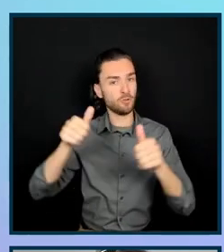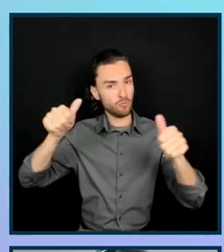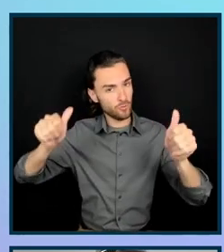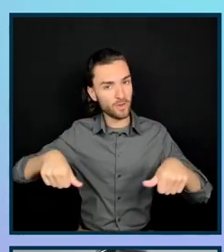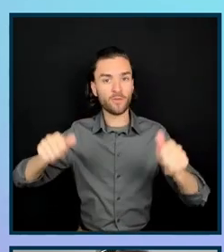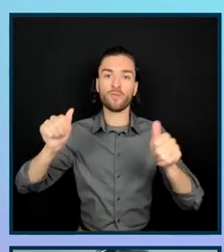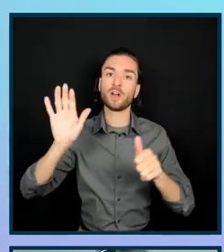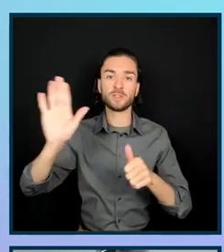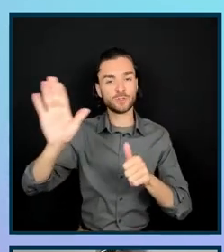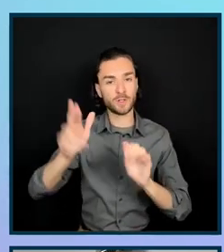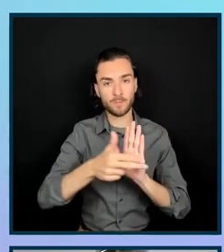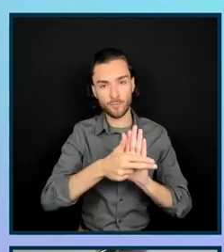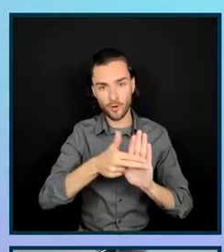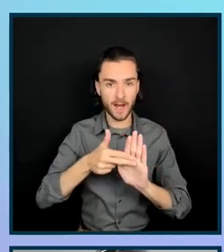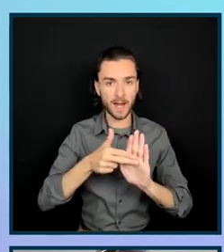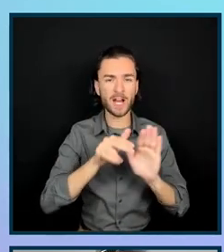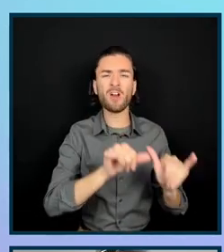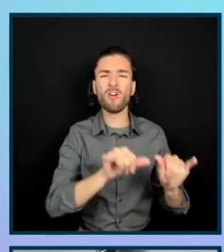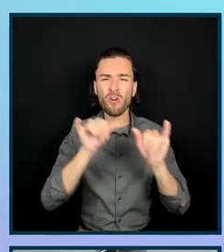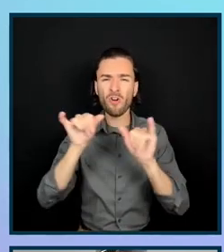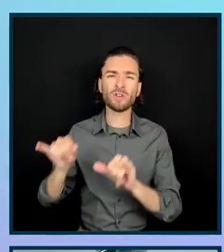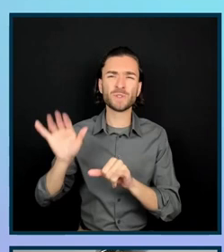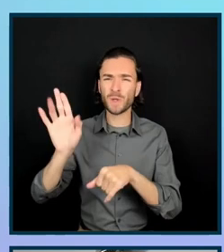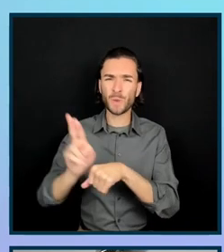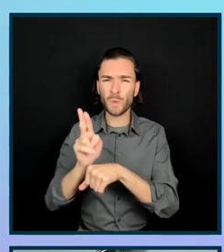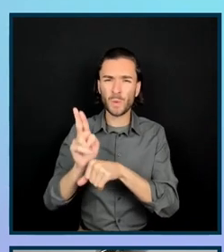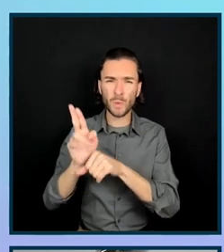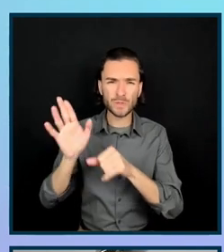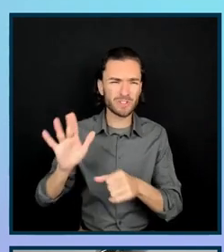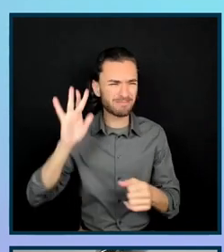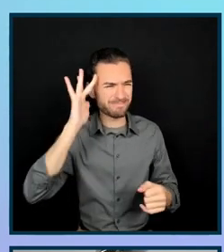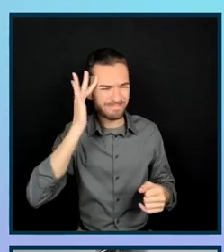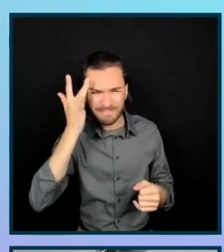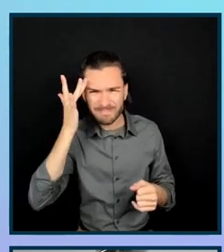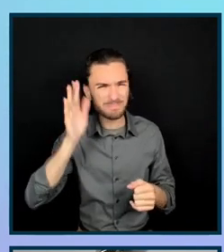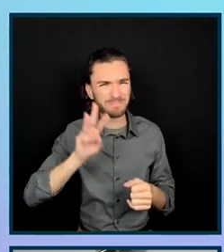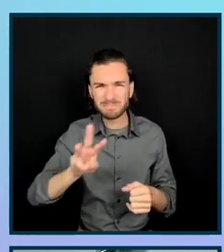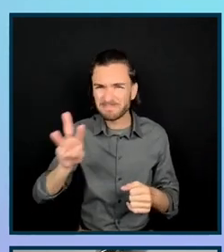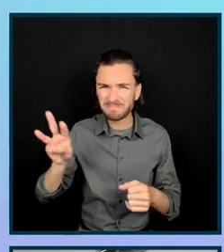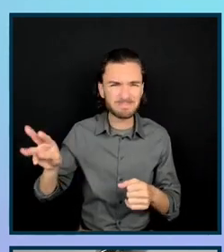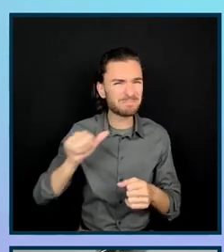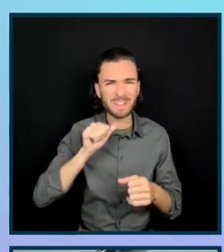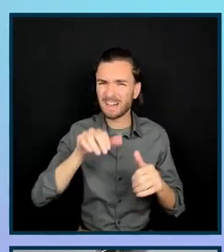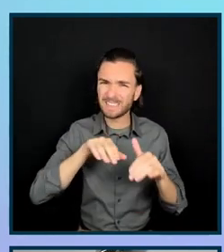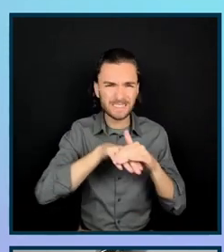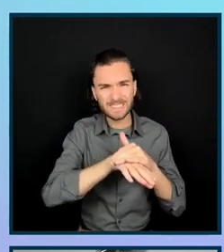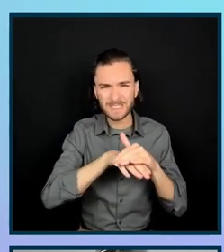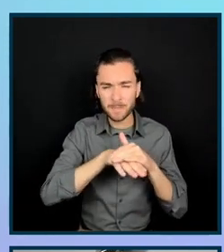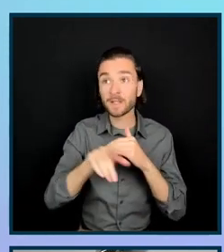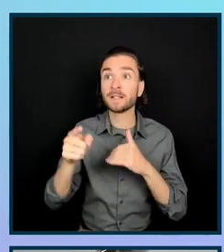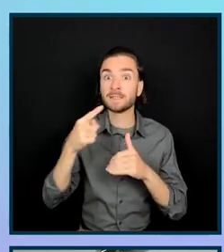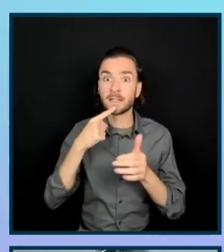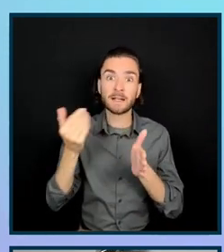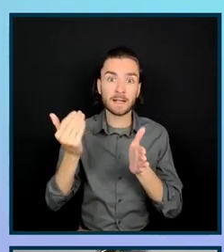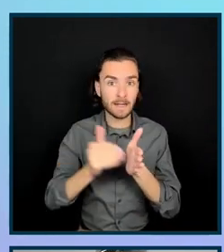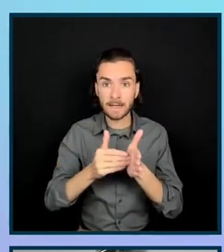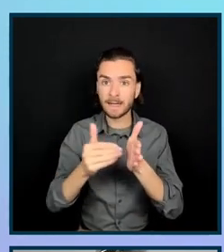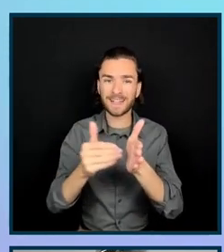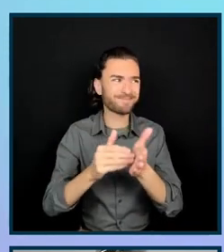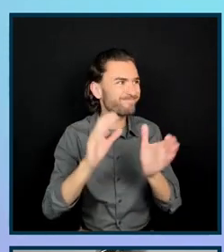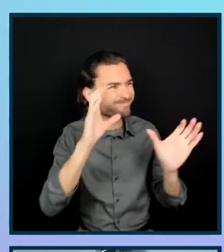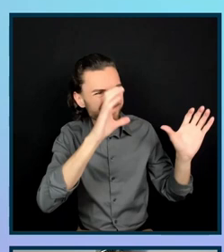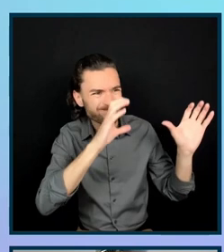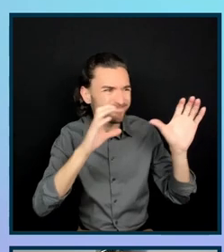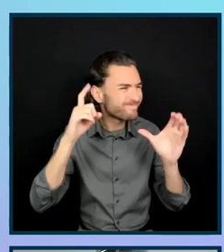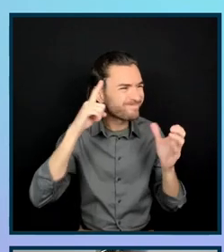a lot of reports from users being really frustrated with their site. A big one being users were consistently reporting that they couldn't find the information